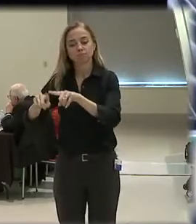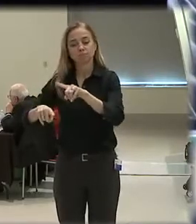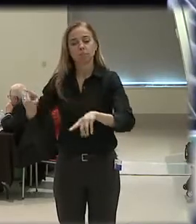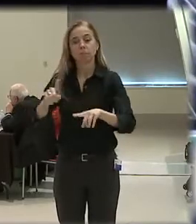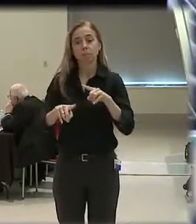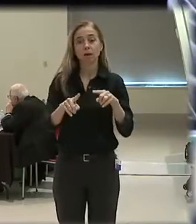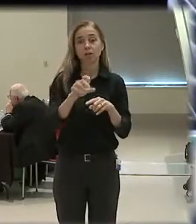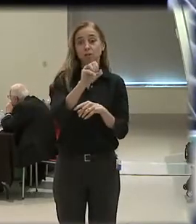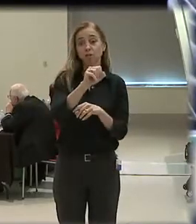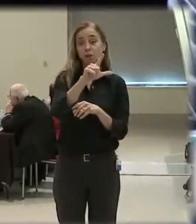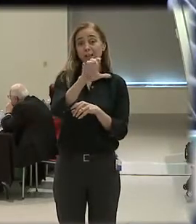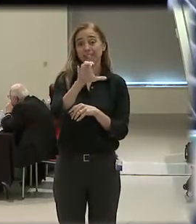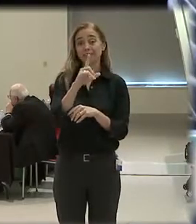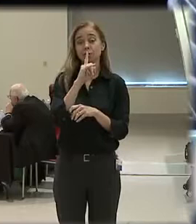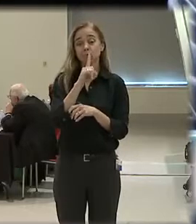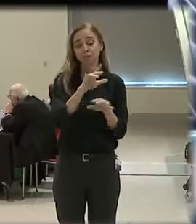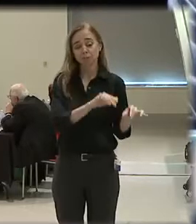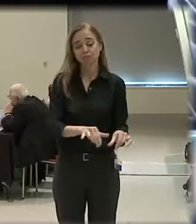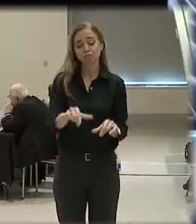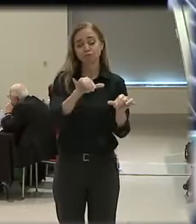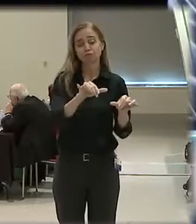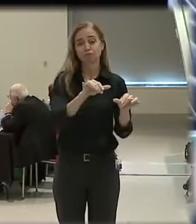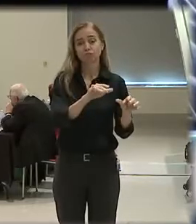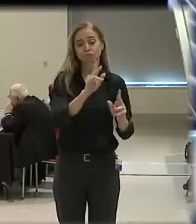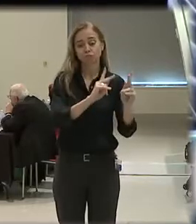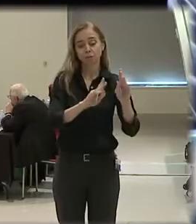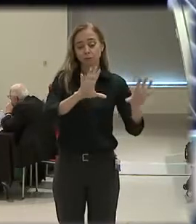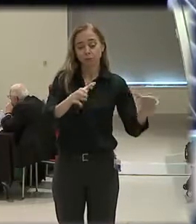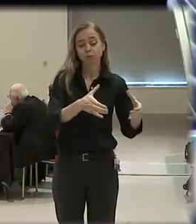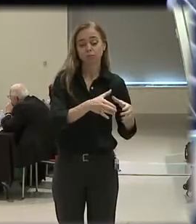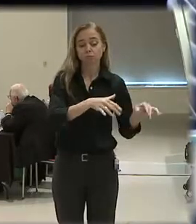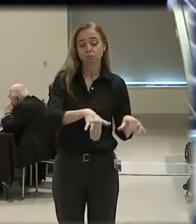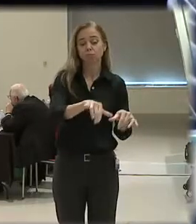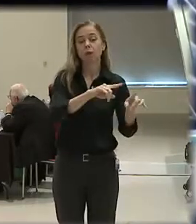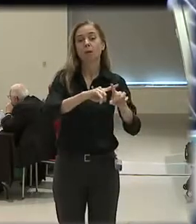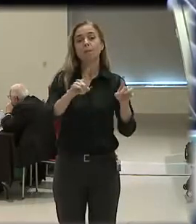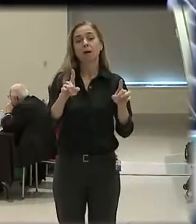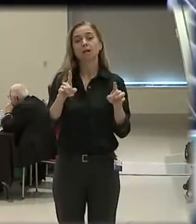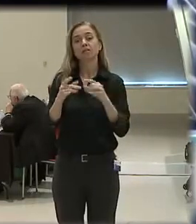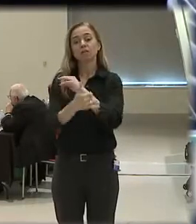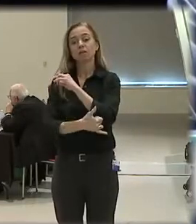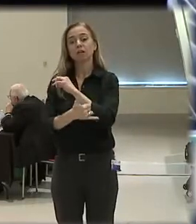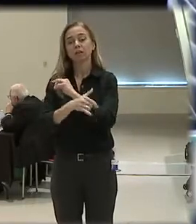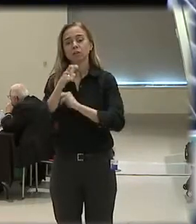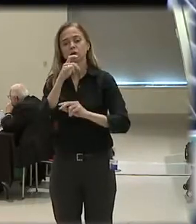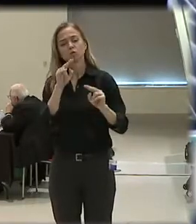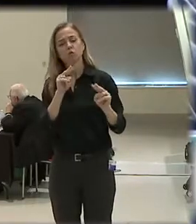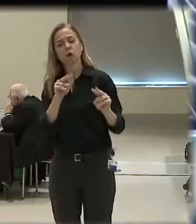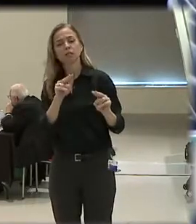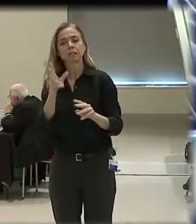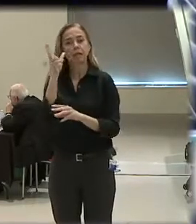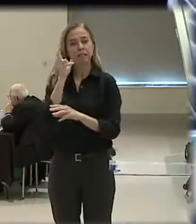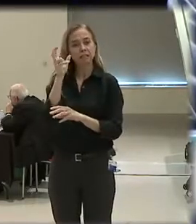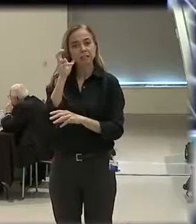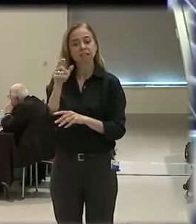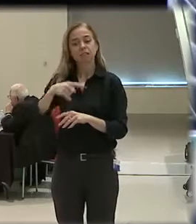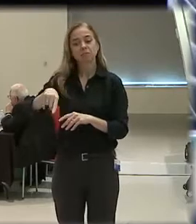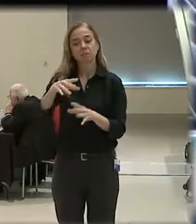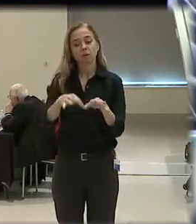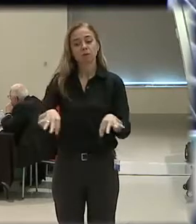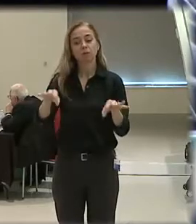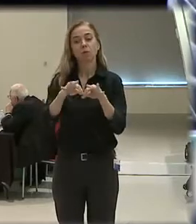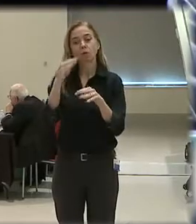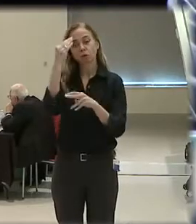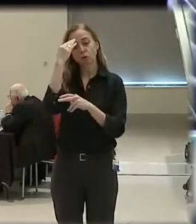homogeneous community there. Yes. But I think it's important for everyone here to note and for the country that's watching and listening in to note that in Salt